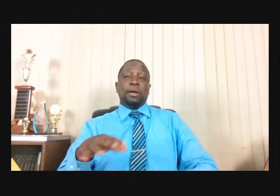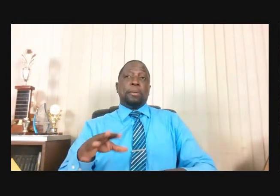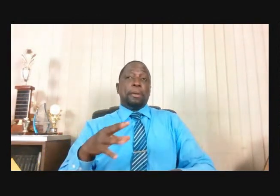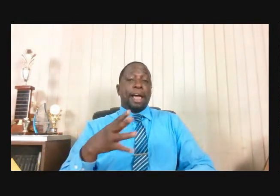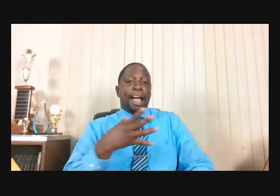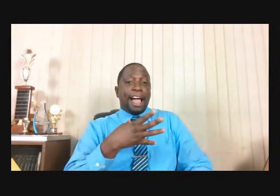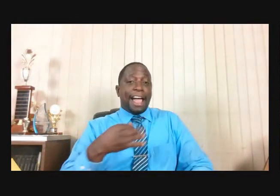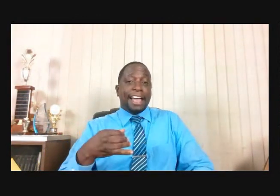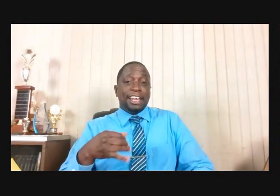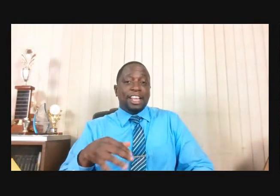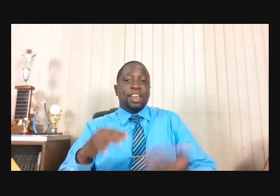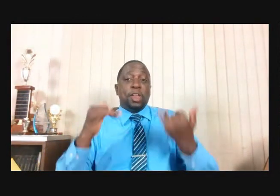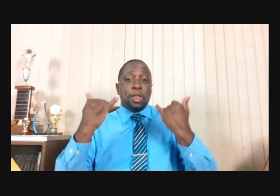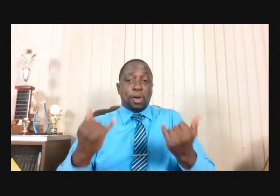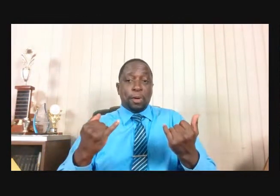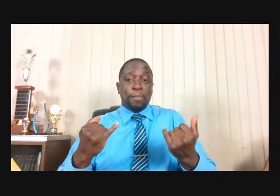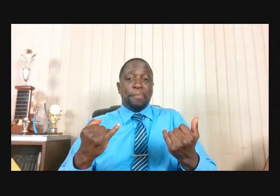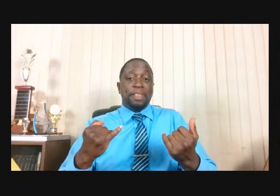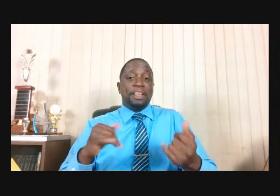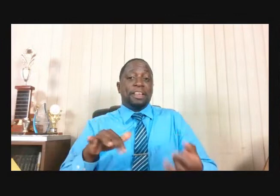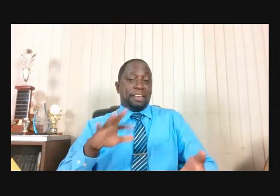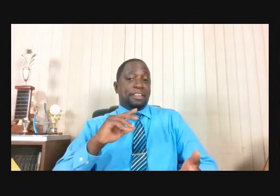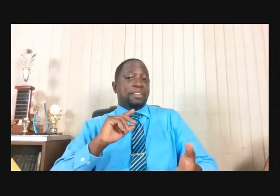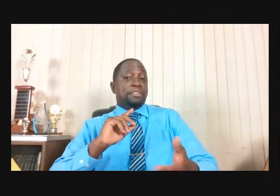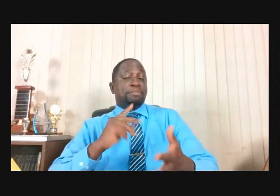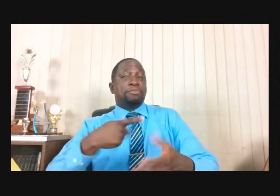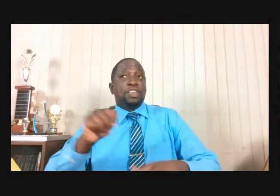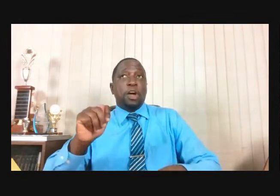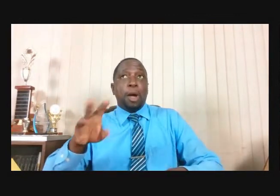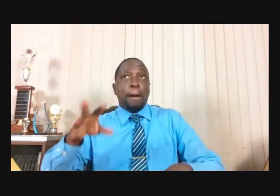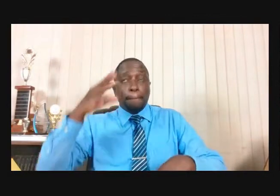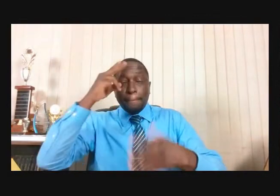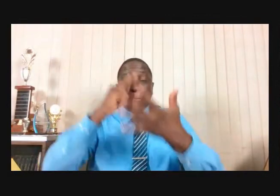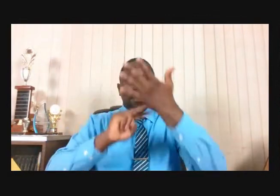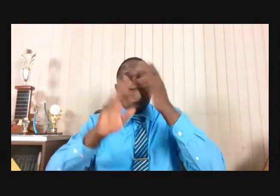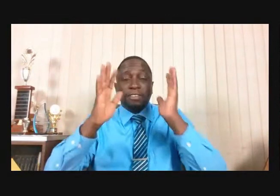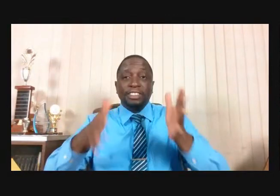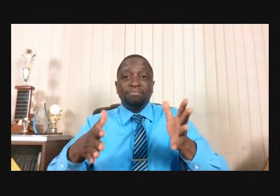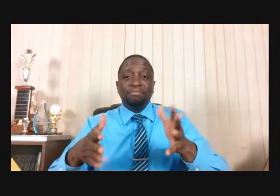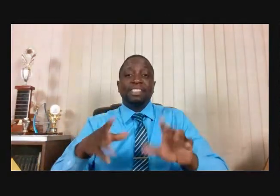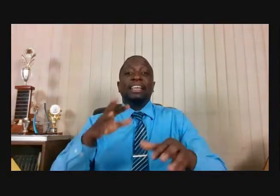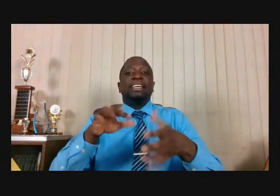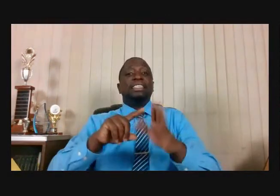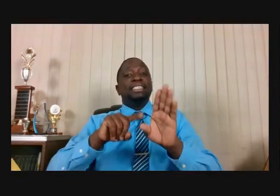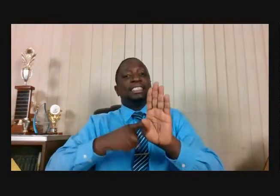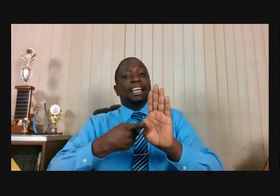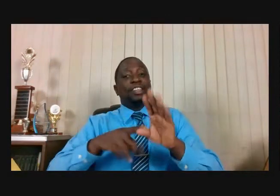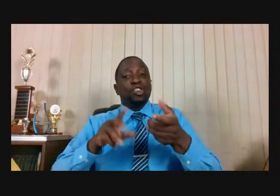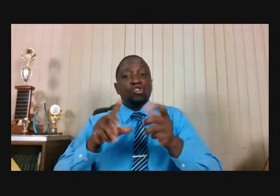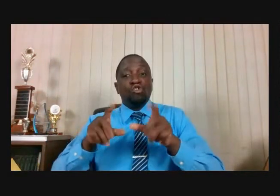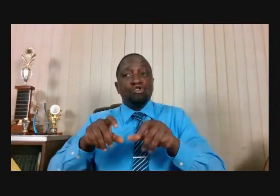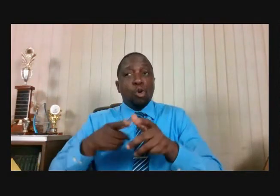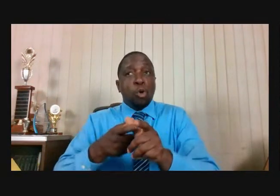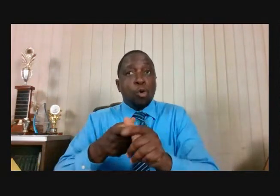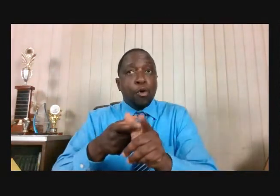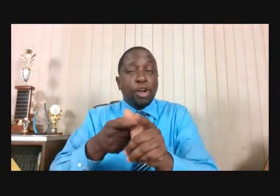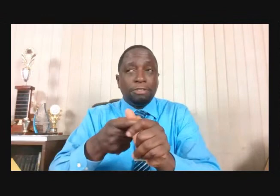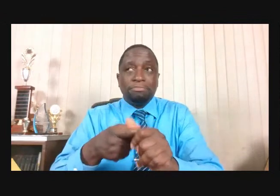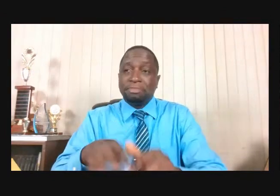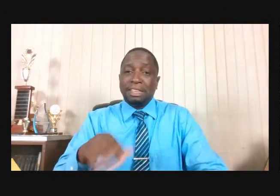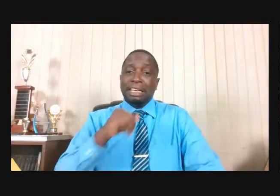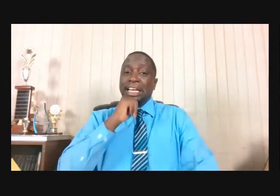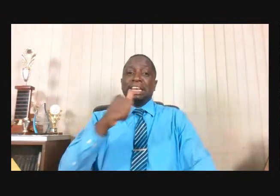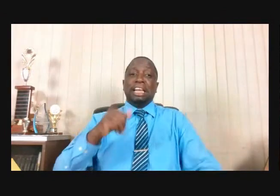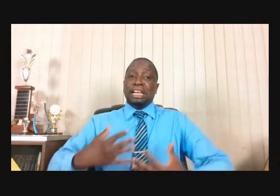To Himself My Whole Self Image Was Built Upon My Courage I'm Not Brave Anymore